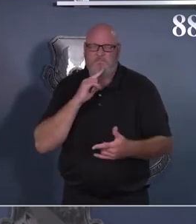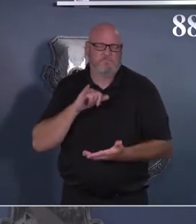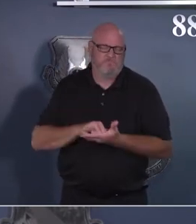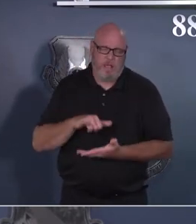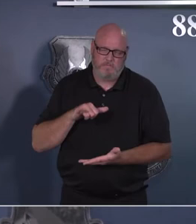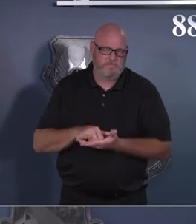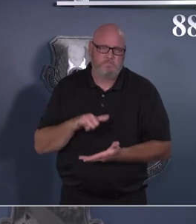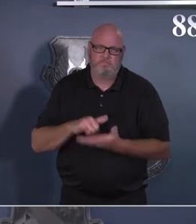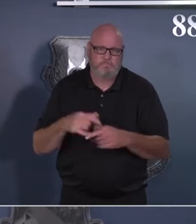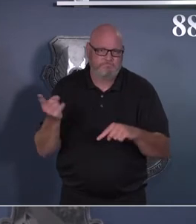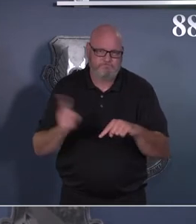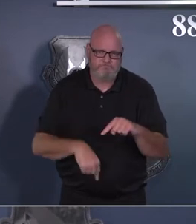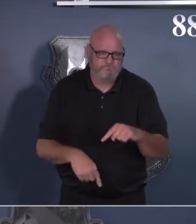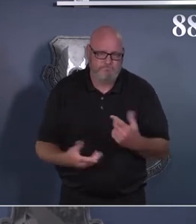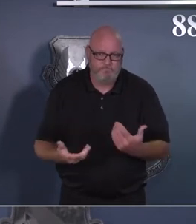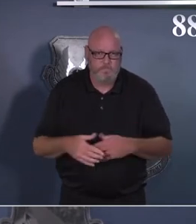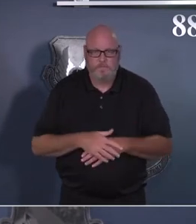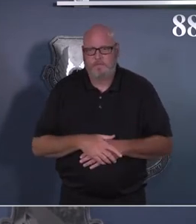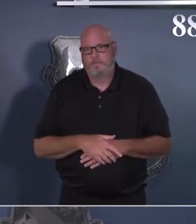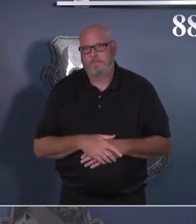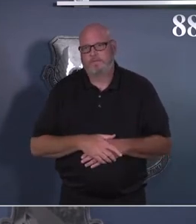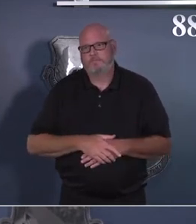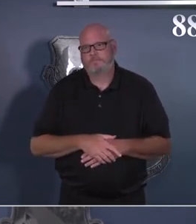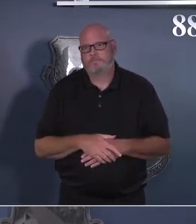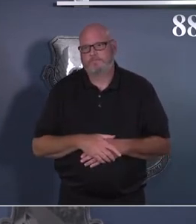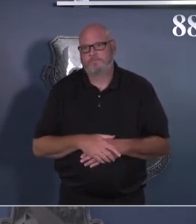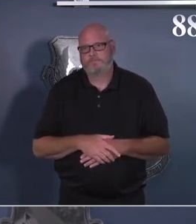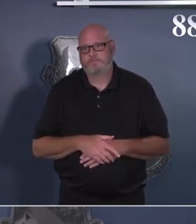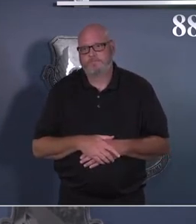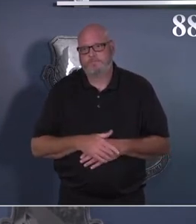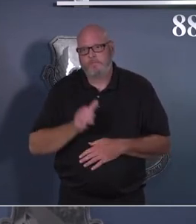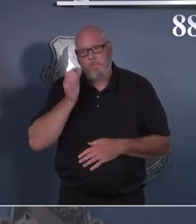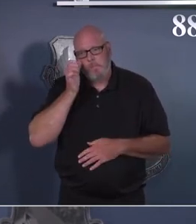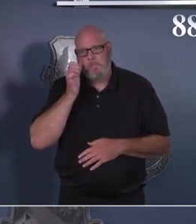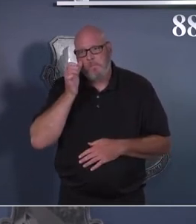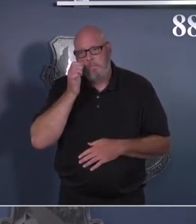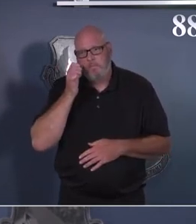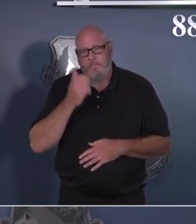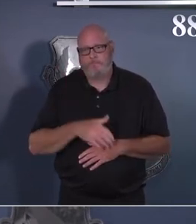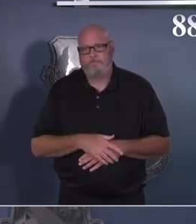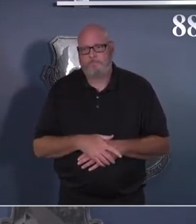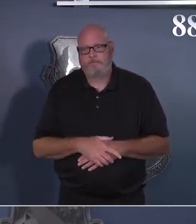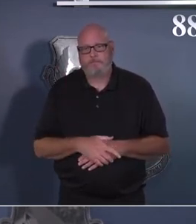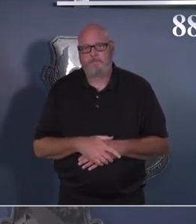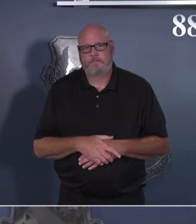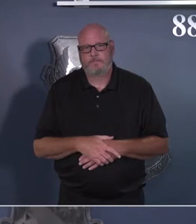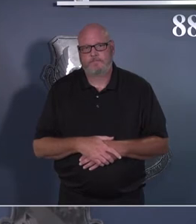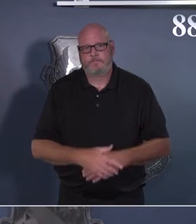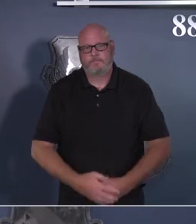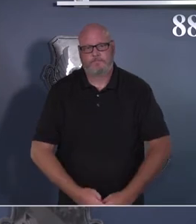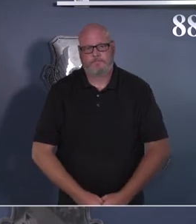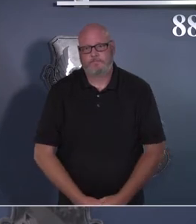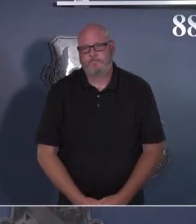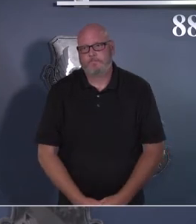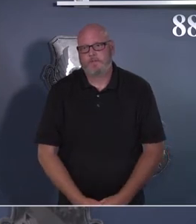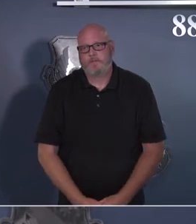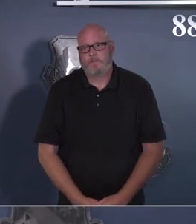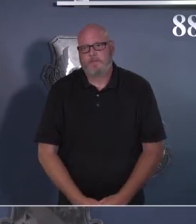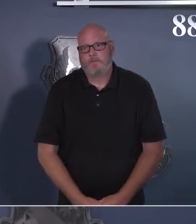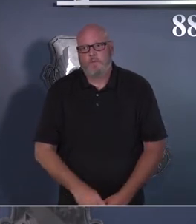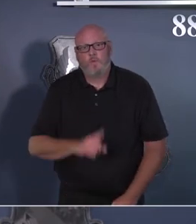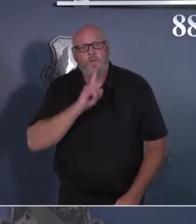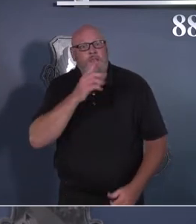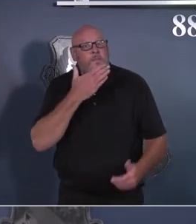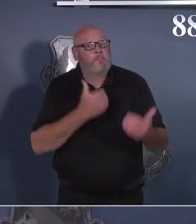overarching telework policy for the installation. The best approach is to